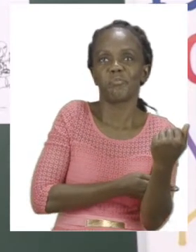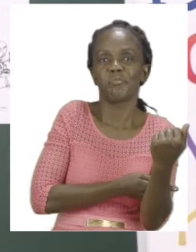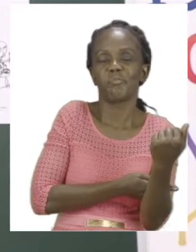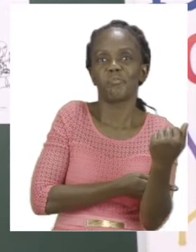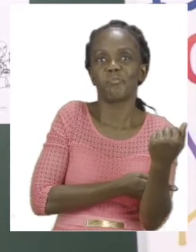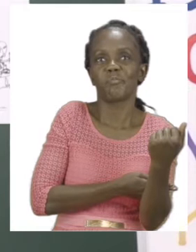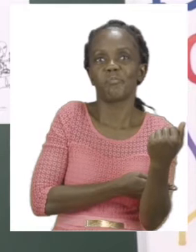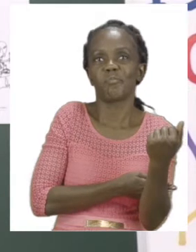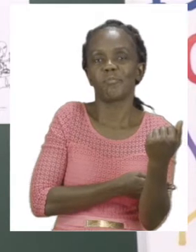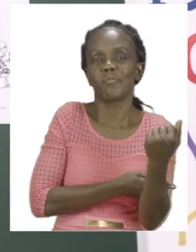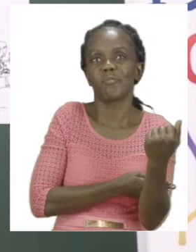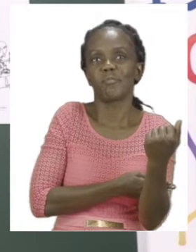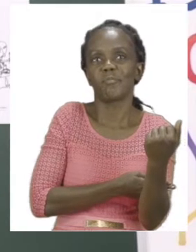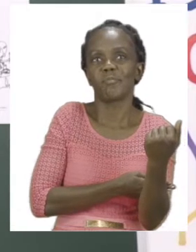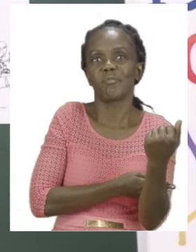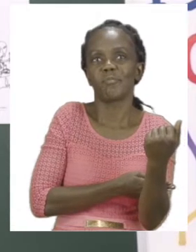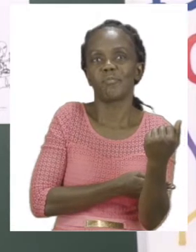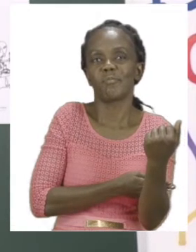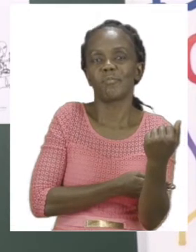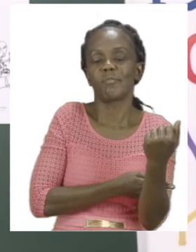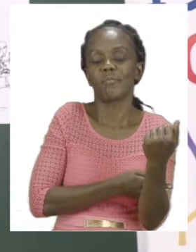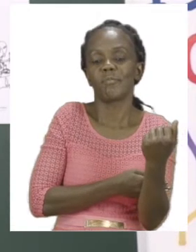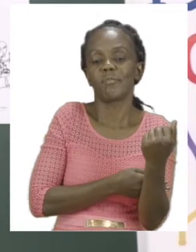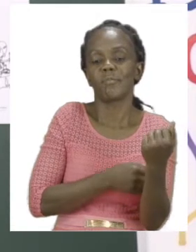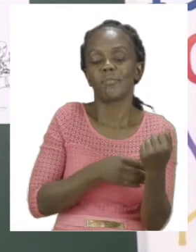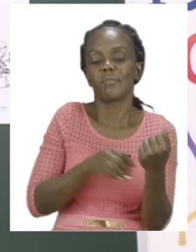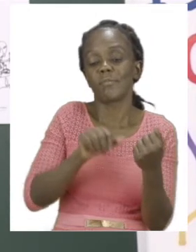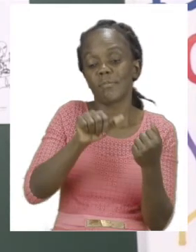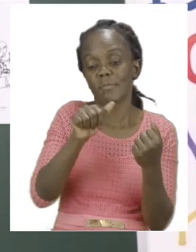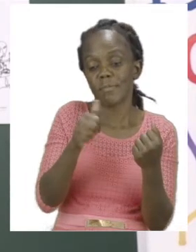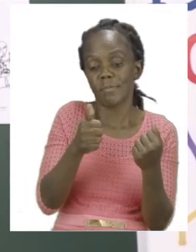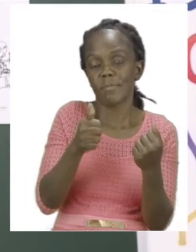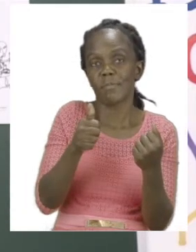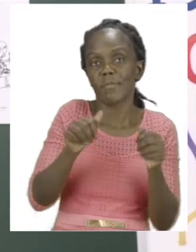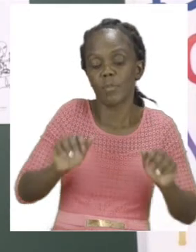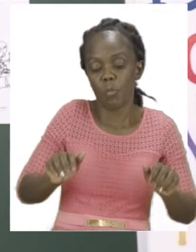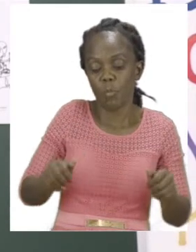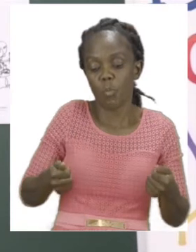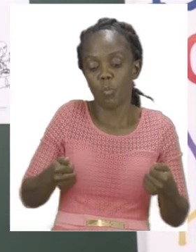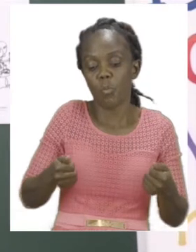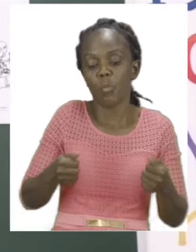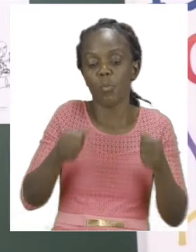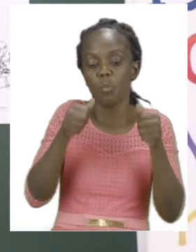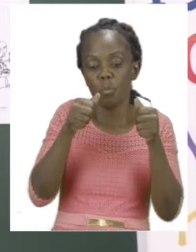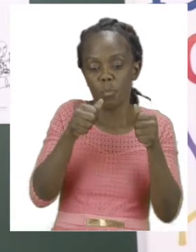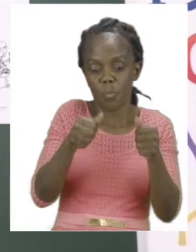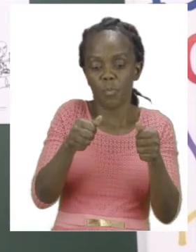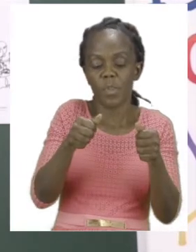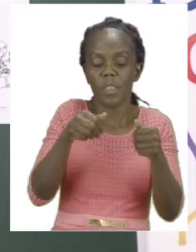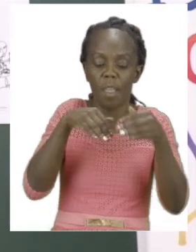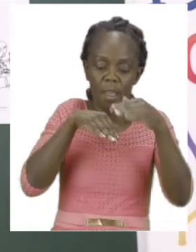I am going to put him under the table. This is the table. The